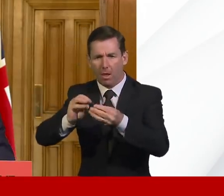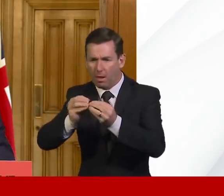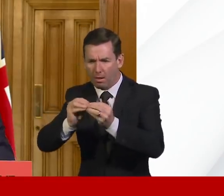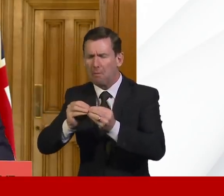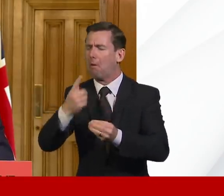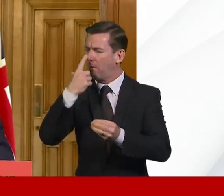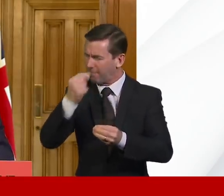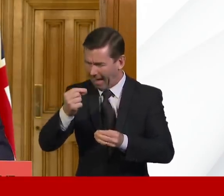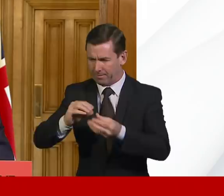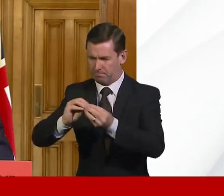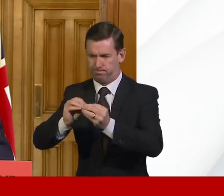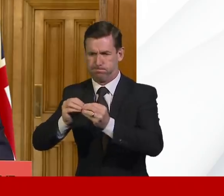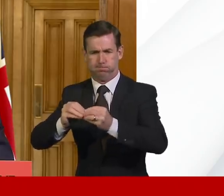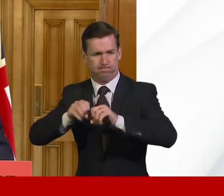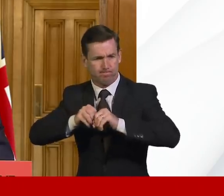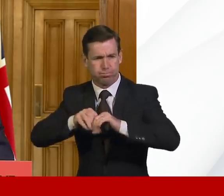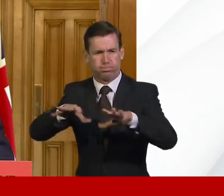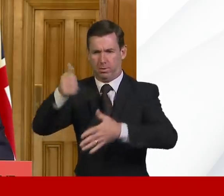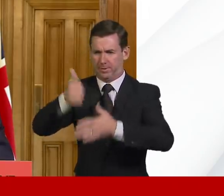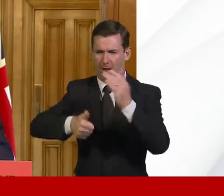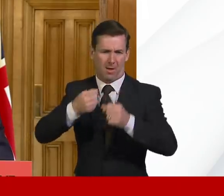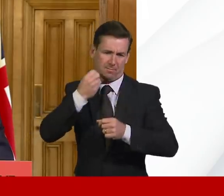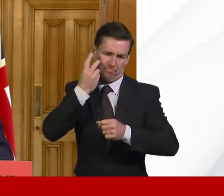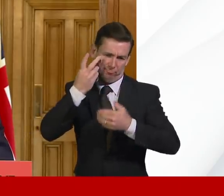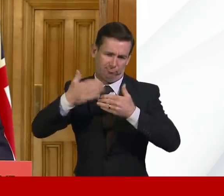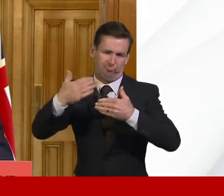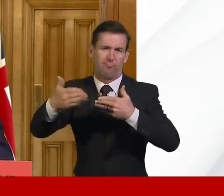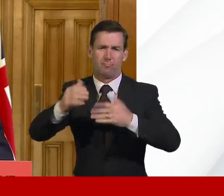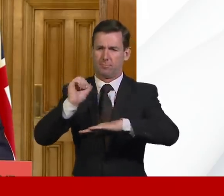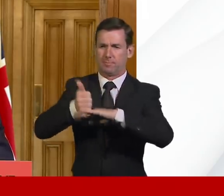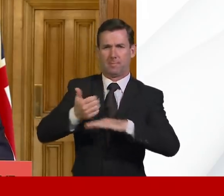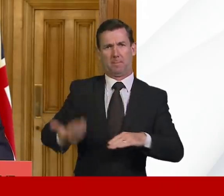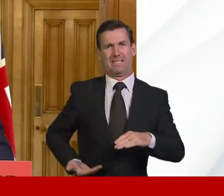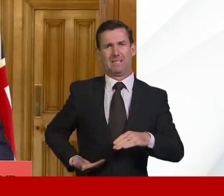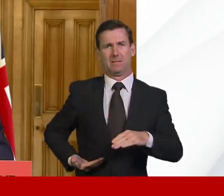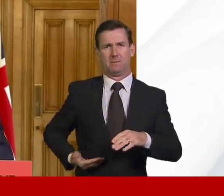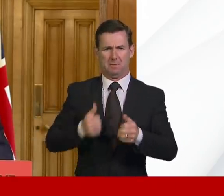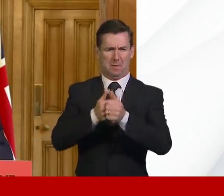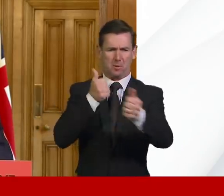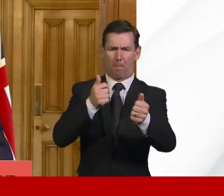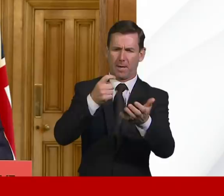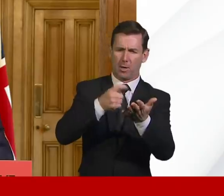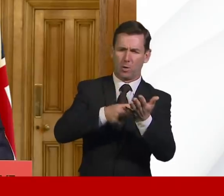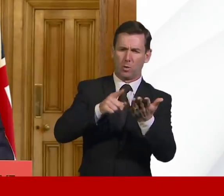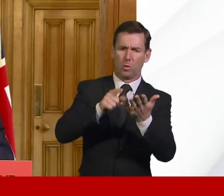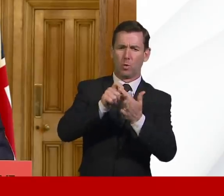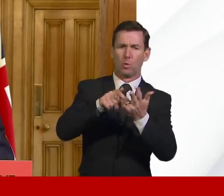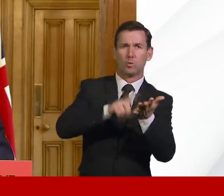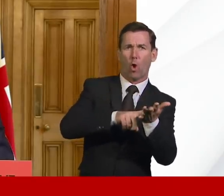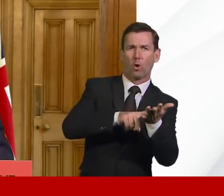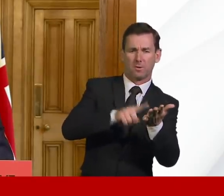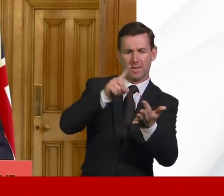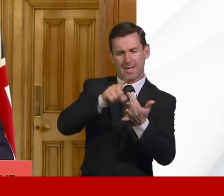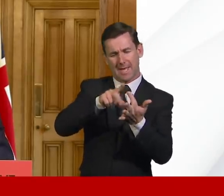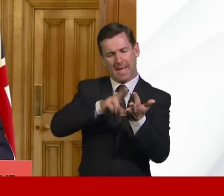bring their products to market in a matter of days. Companies including Brewdog and Ineos have already stepped forward